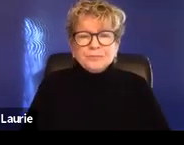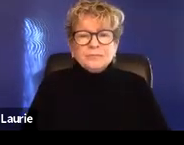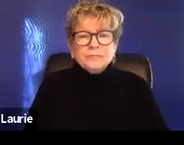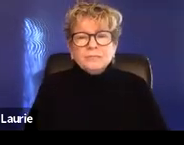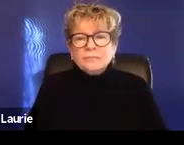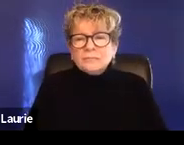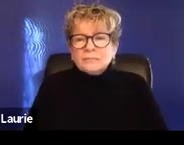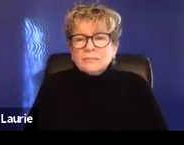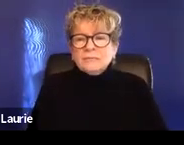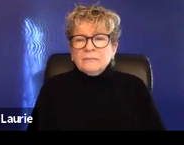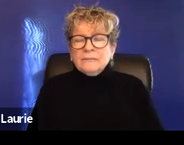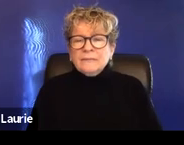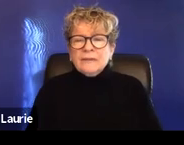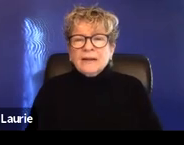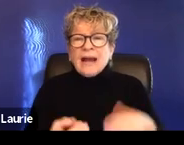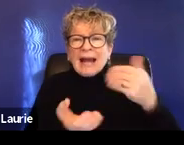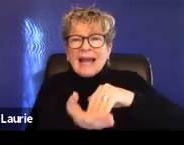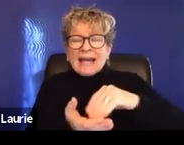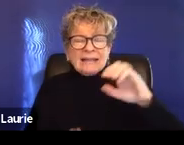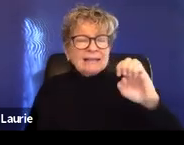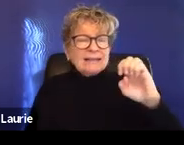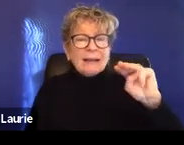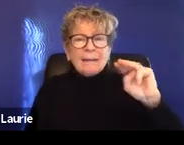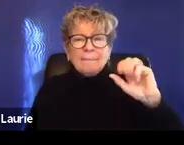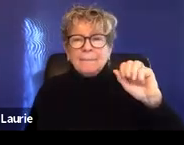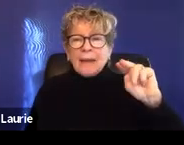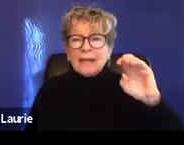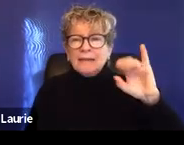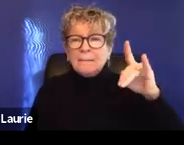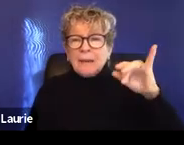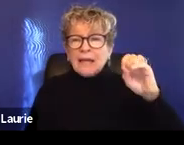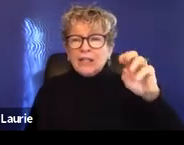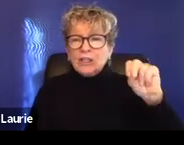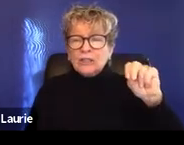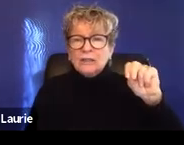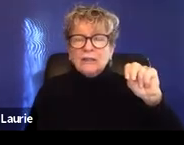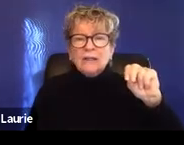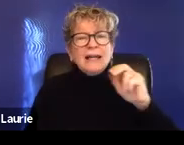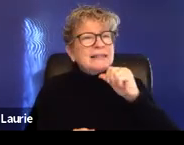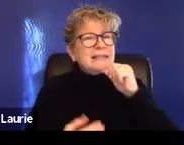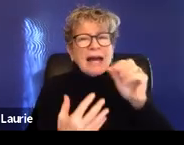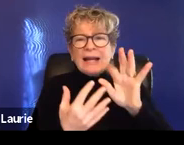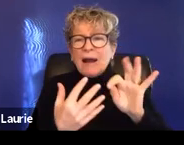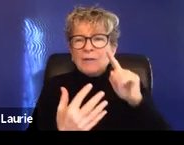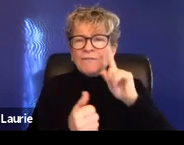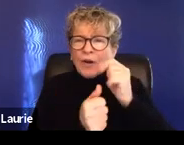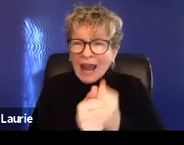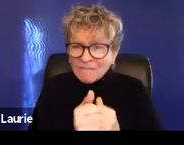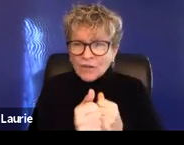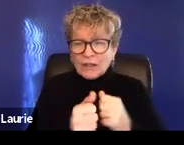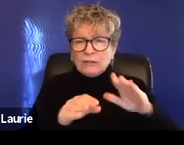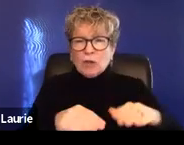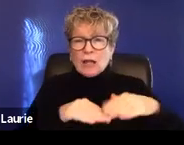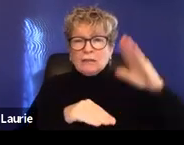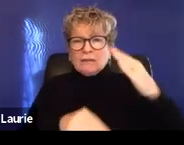I just want to highlight emancipation, not because it's an option for every child who's over 15. There are specific things you have to show to the court that